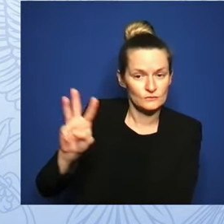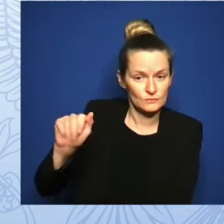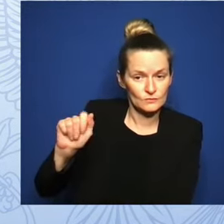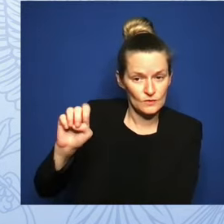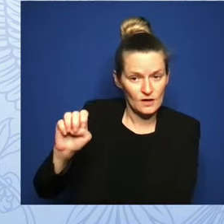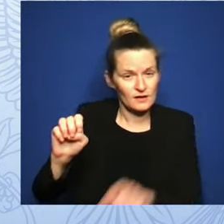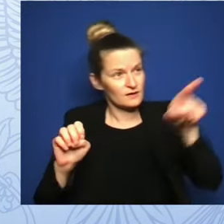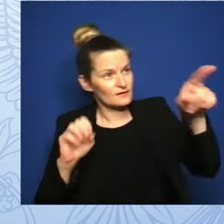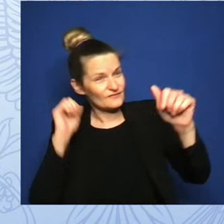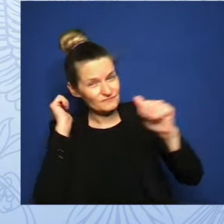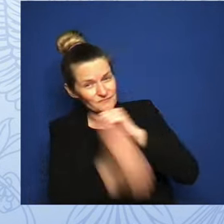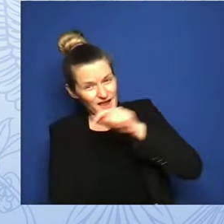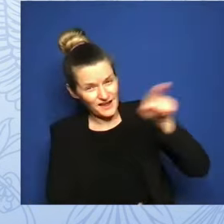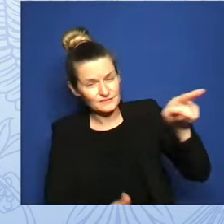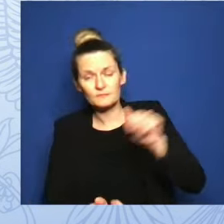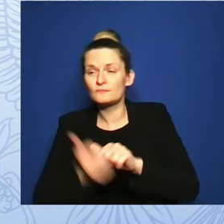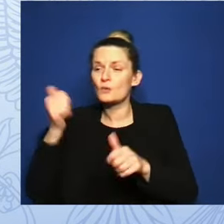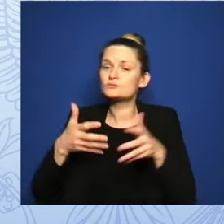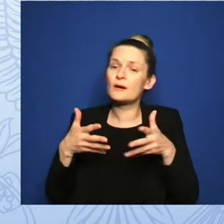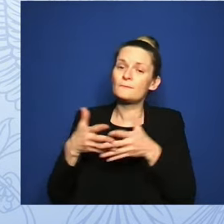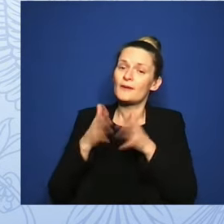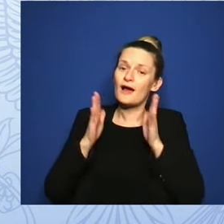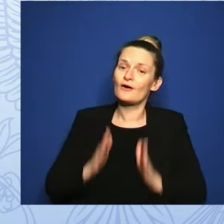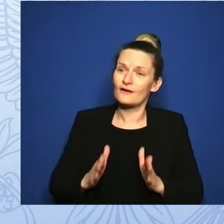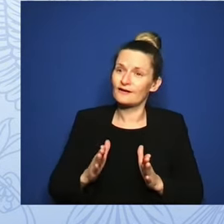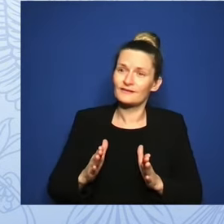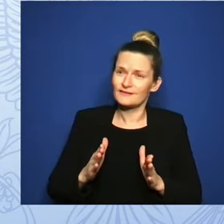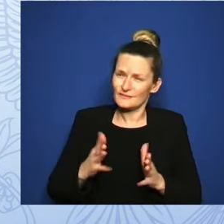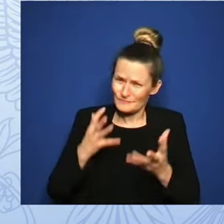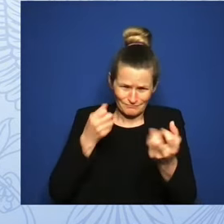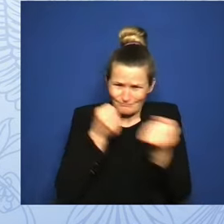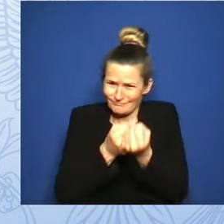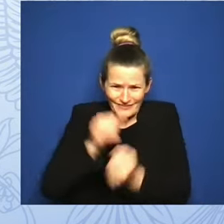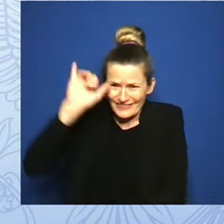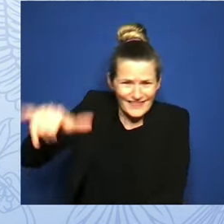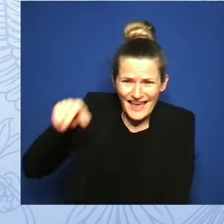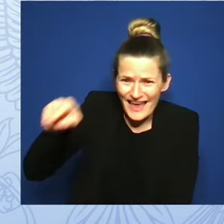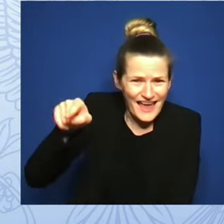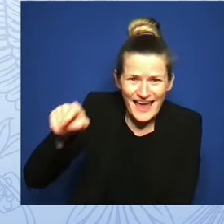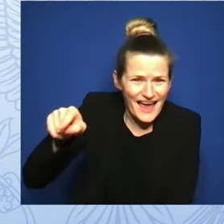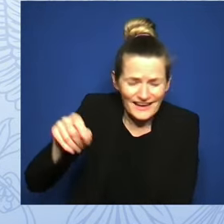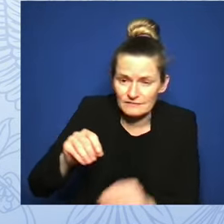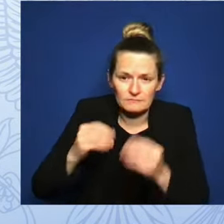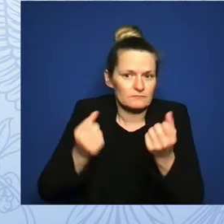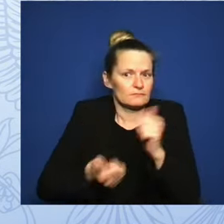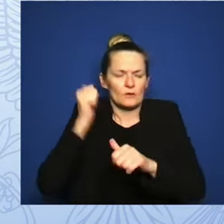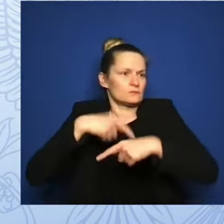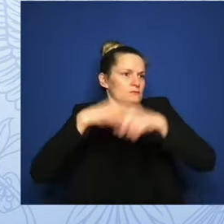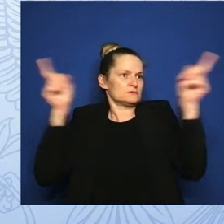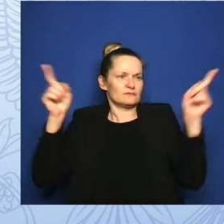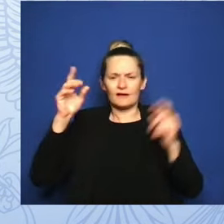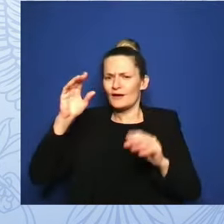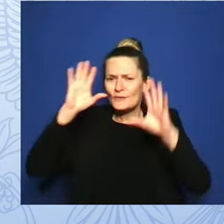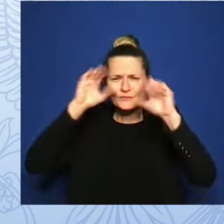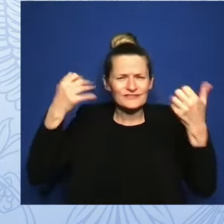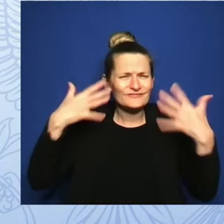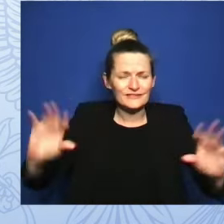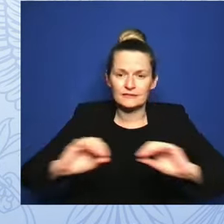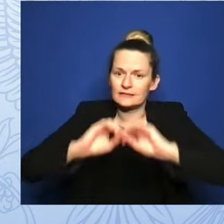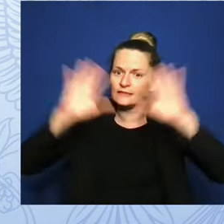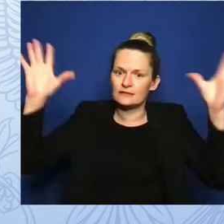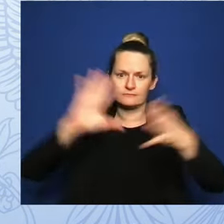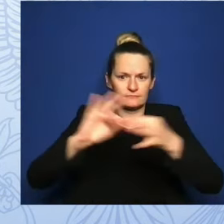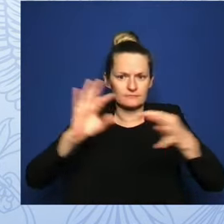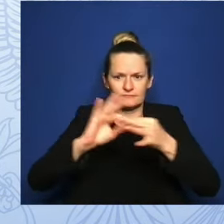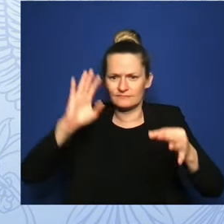majority of Americans, support just that. And the president has been quite clear, again, since the day he was the first person I heard say that, just 45 minutes after the